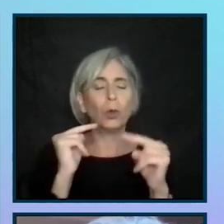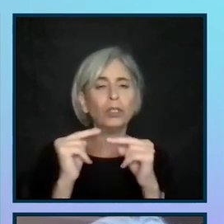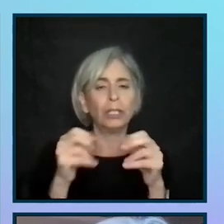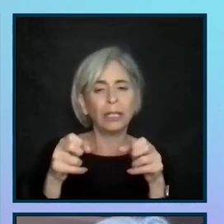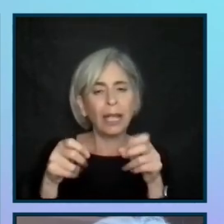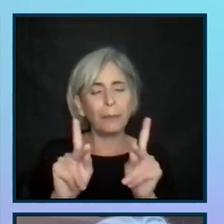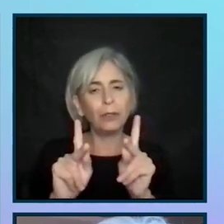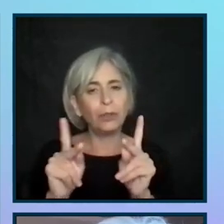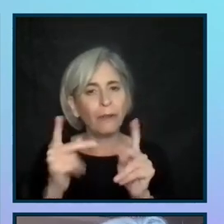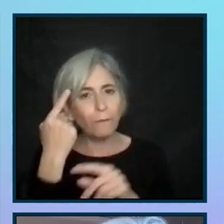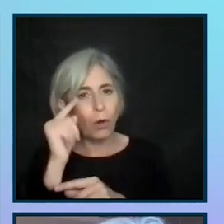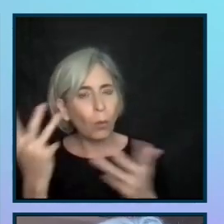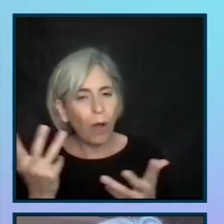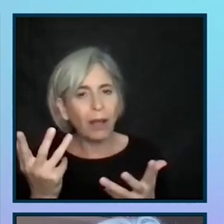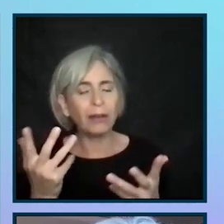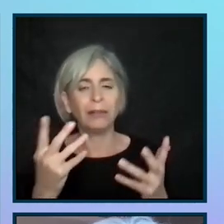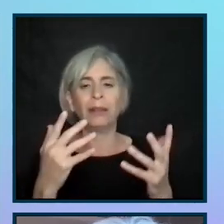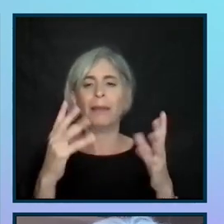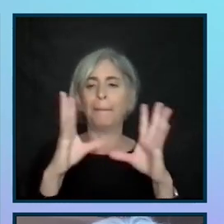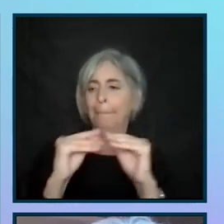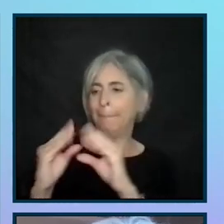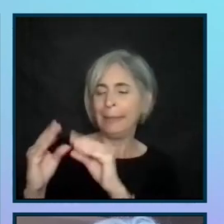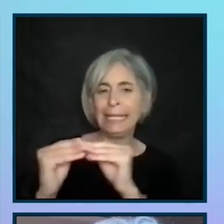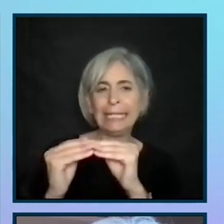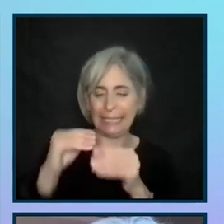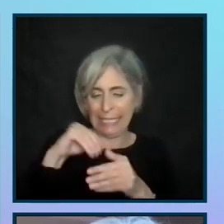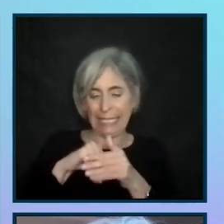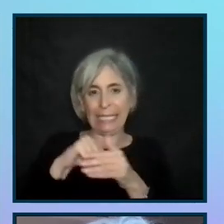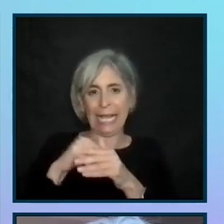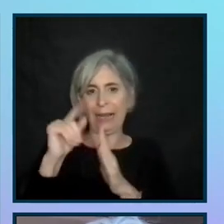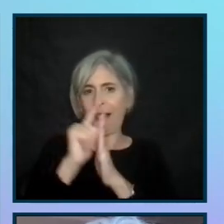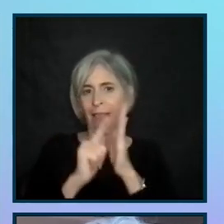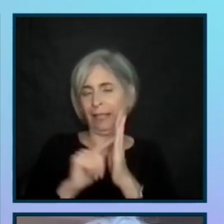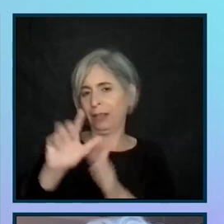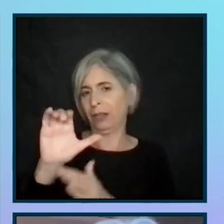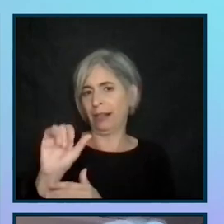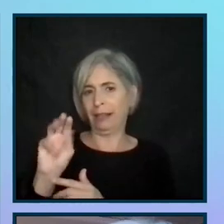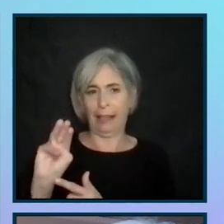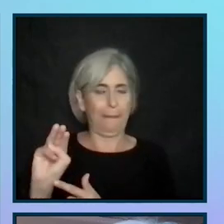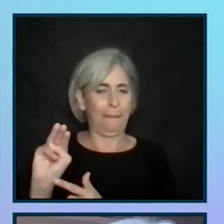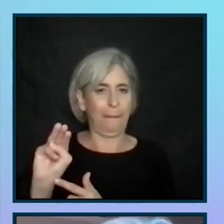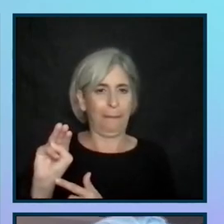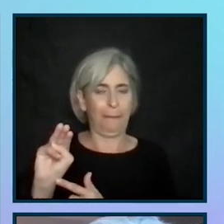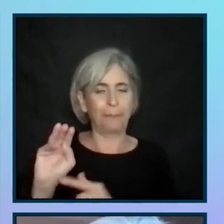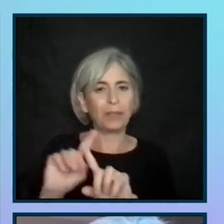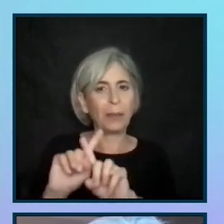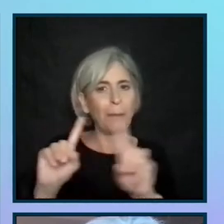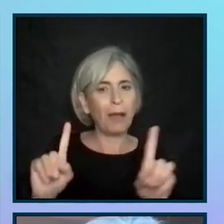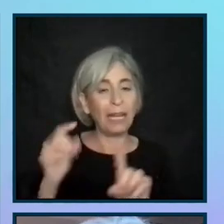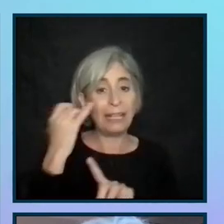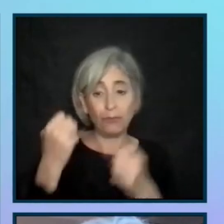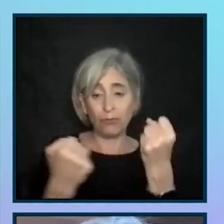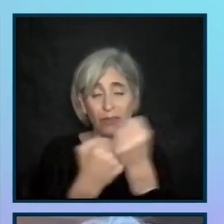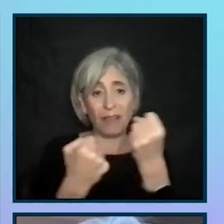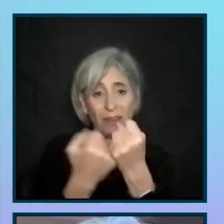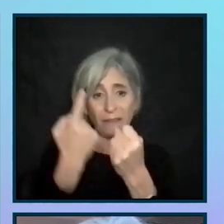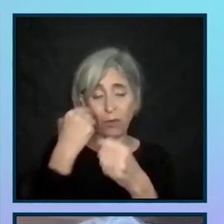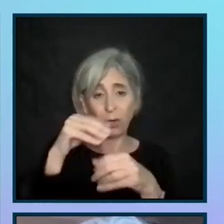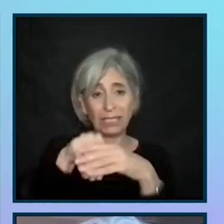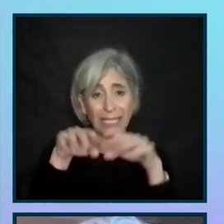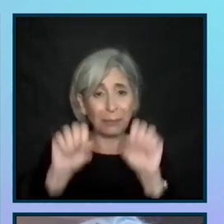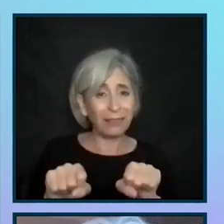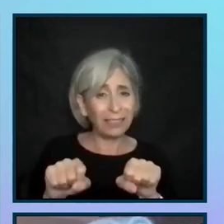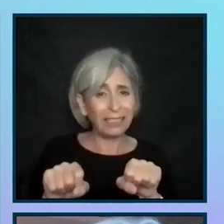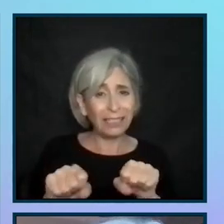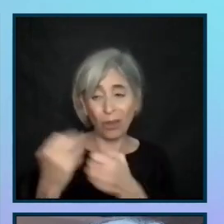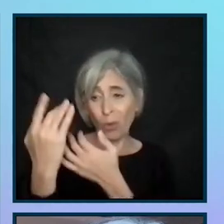opportunity to have those kinds of meetings inside a legal claim. But those of you who are advocating for accessibility, you don't have